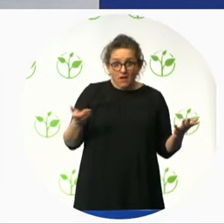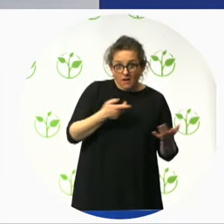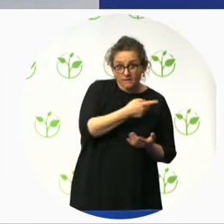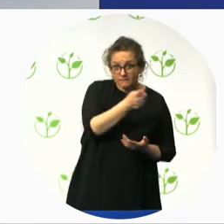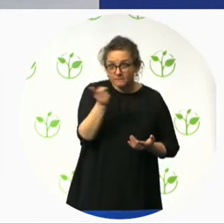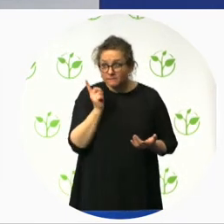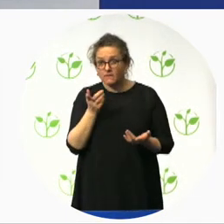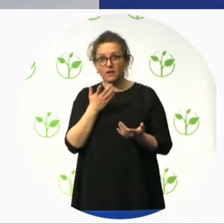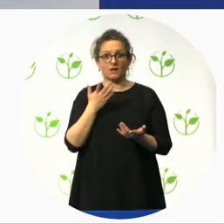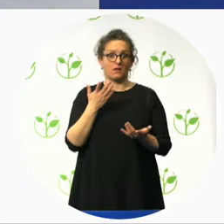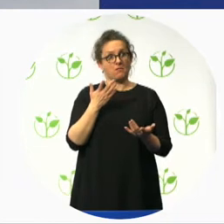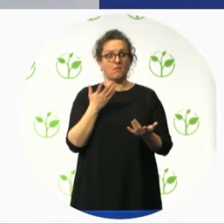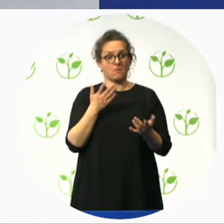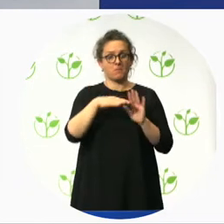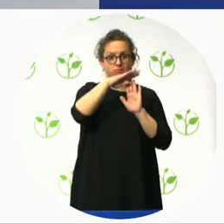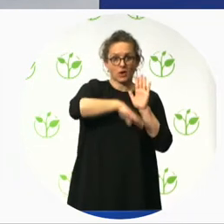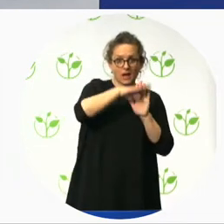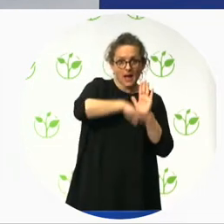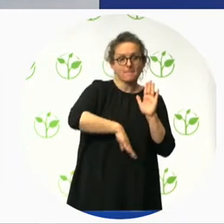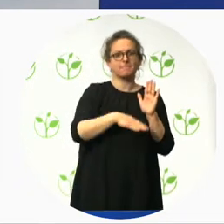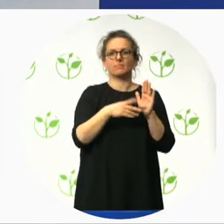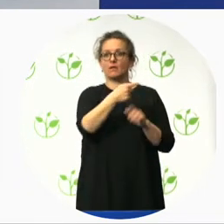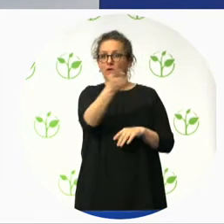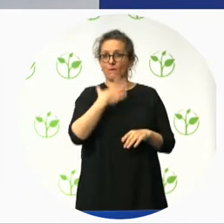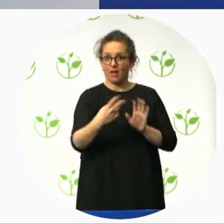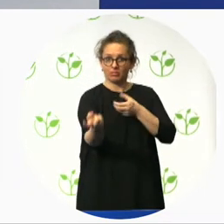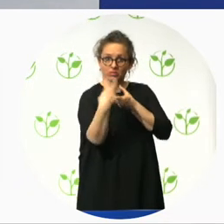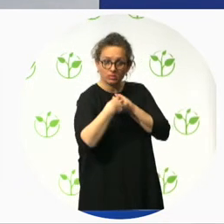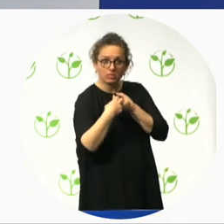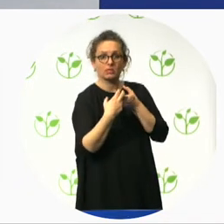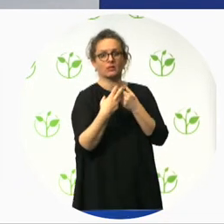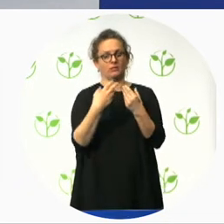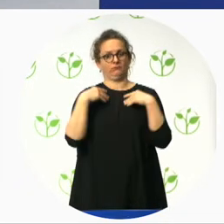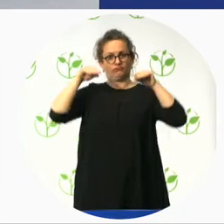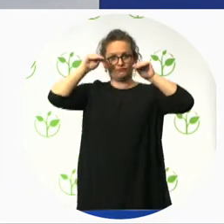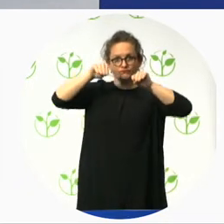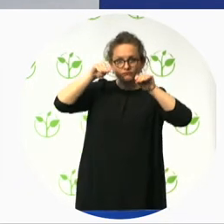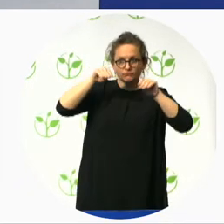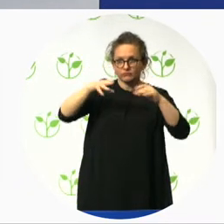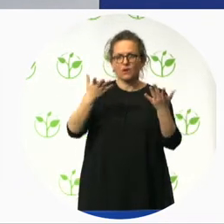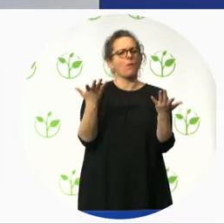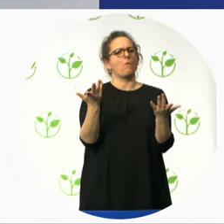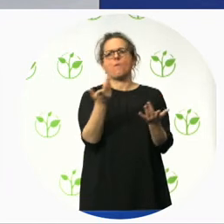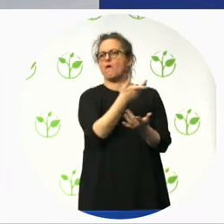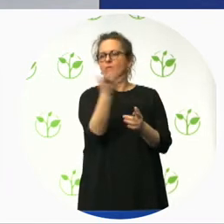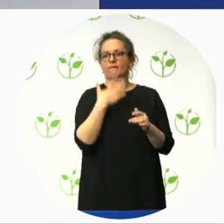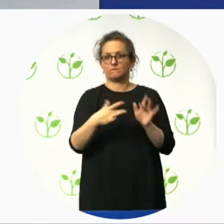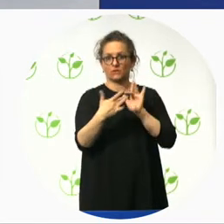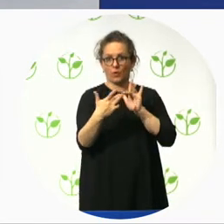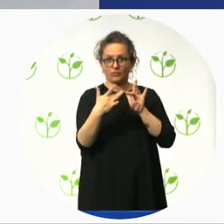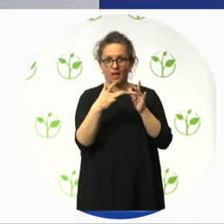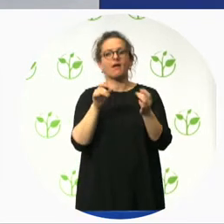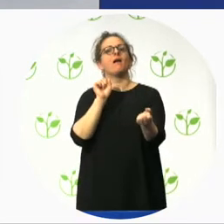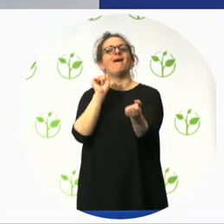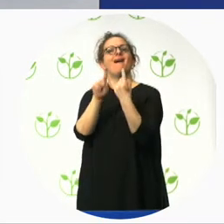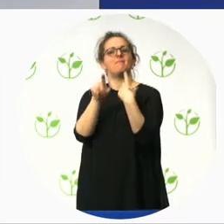on the screen either through our website or the email address is there certification at gates.org and one final